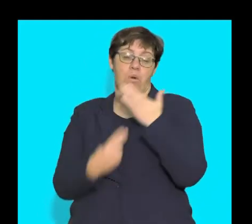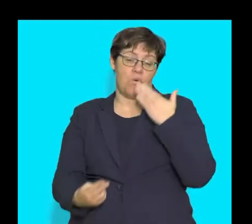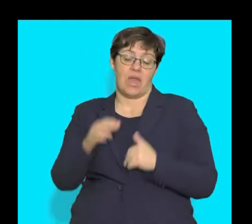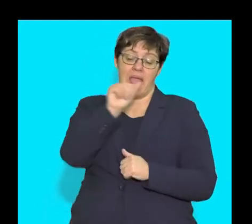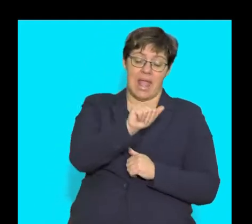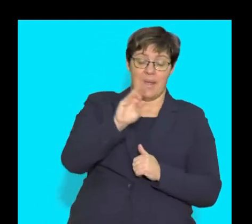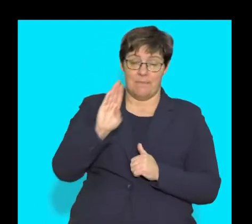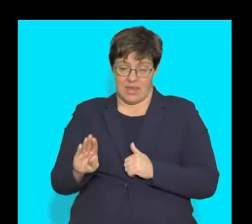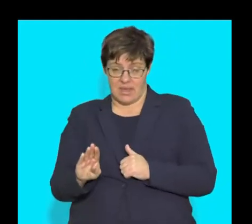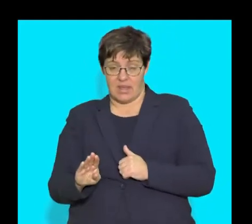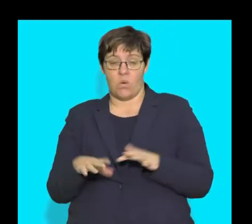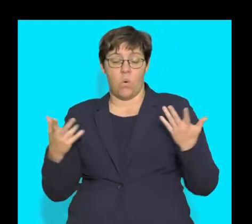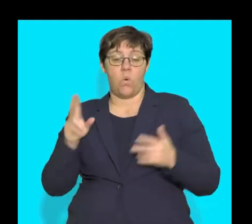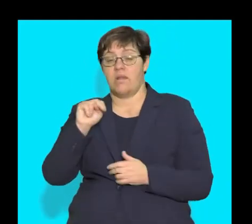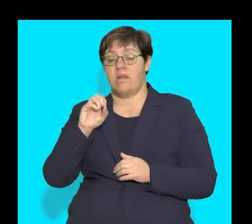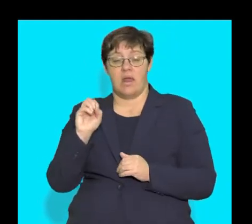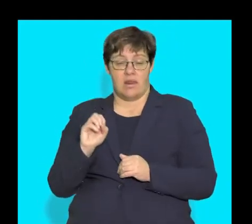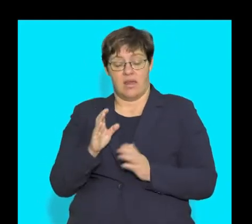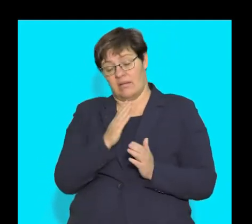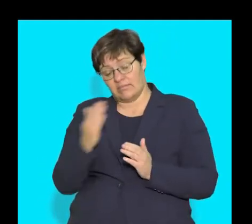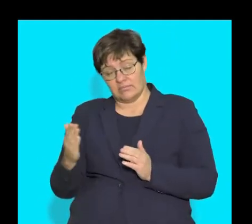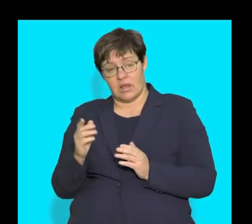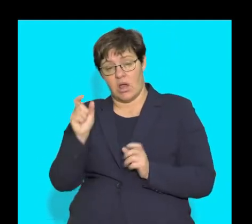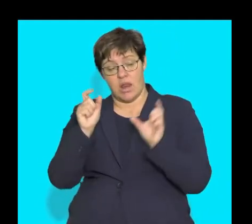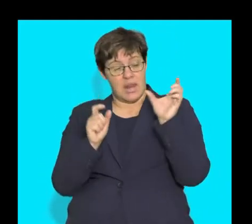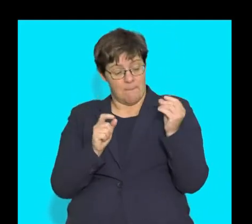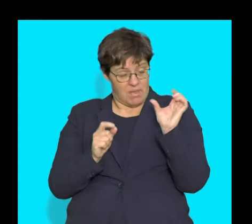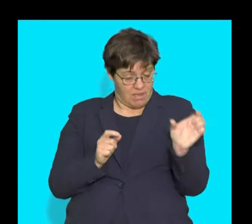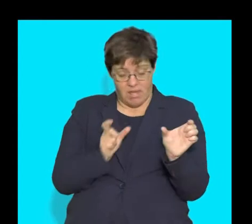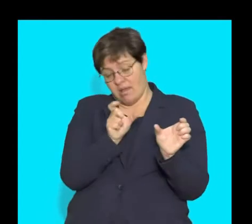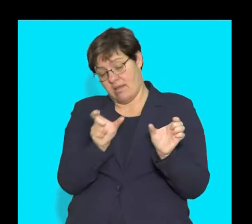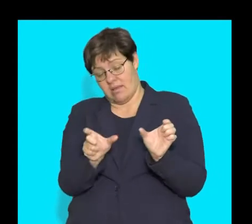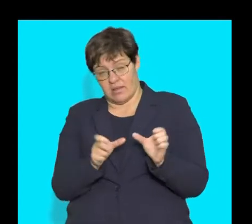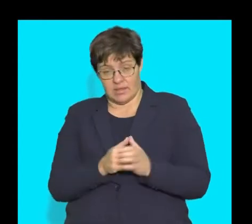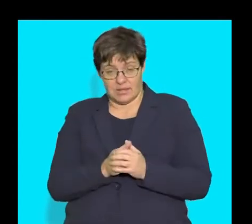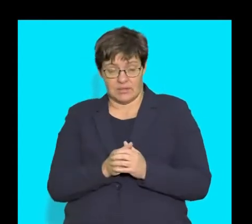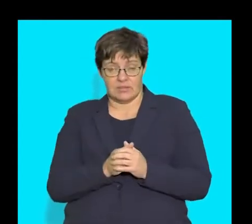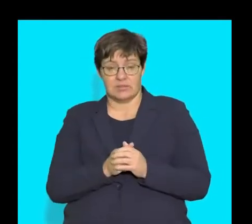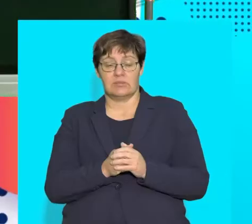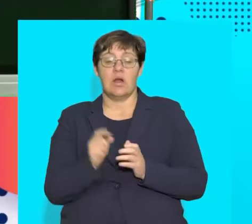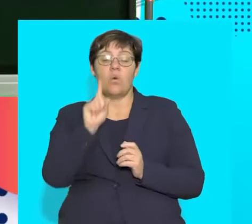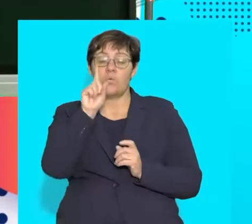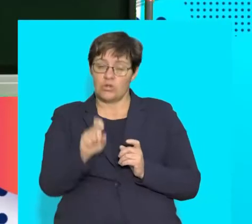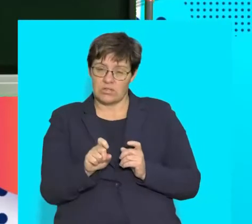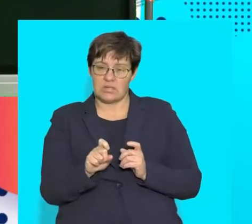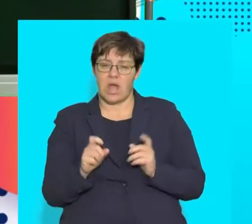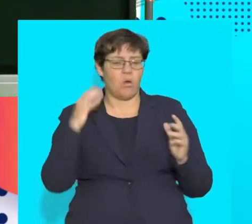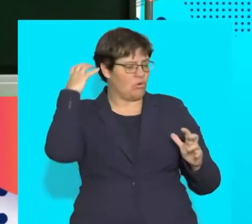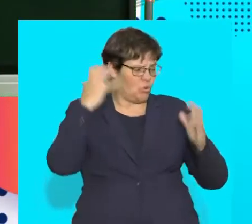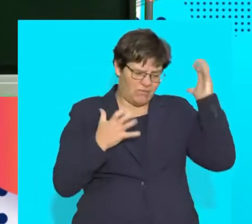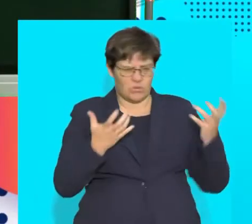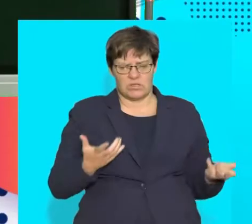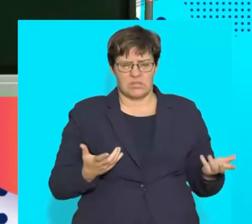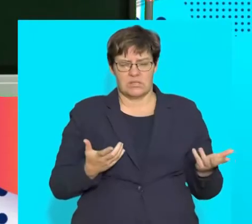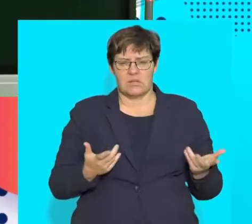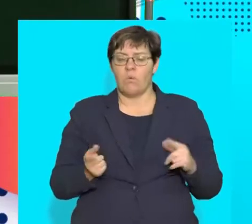both A and B, or none next to the question number. So guys, these questions are often very